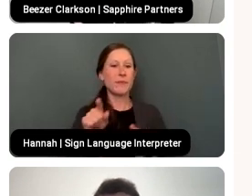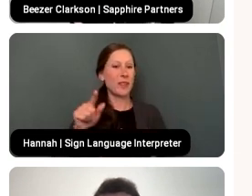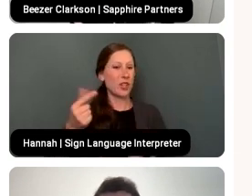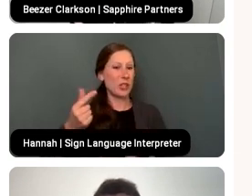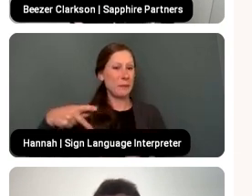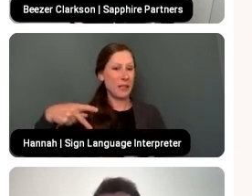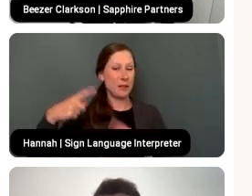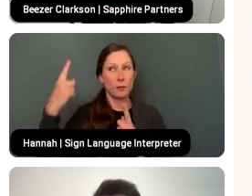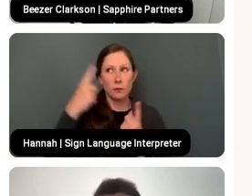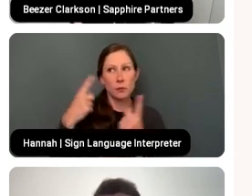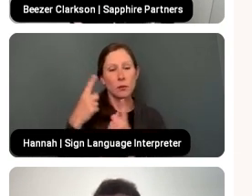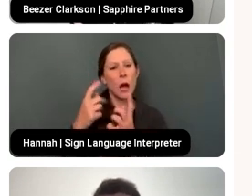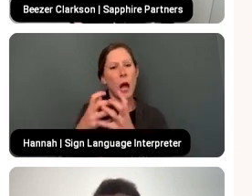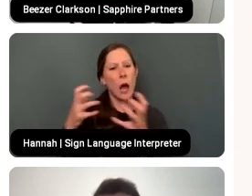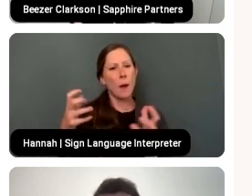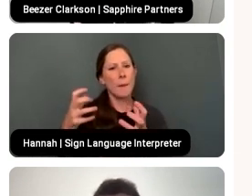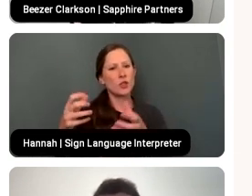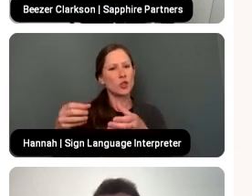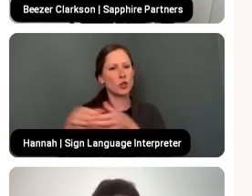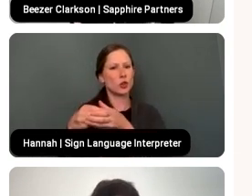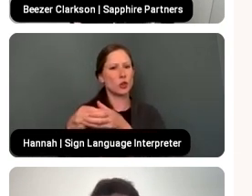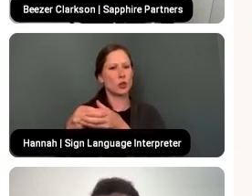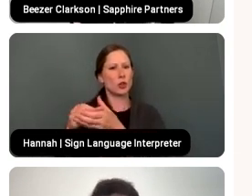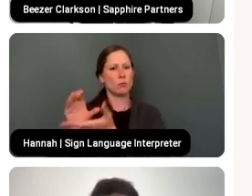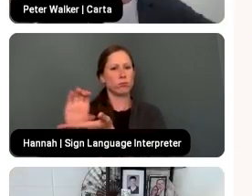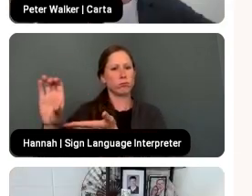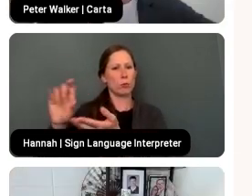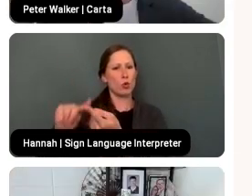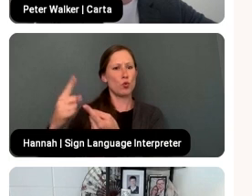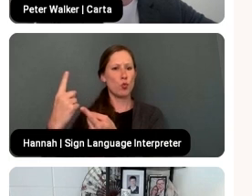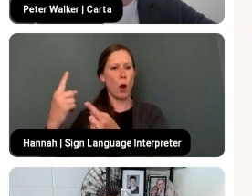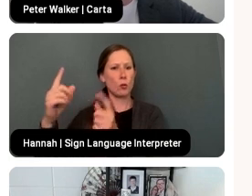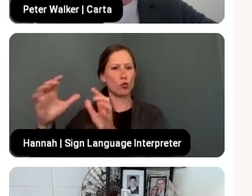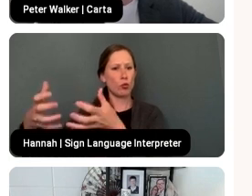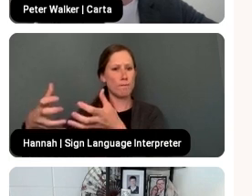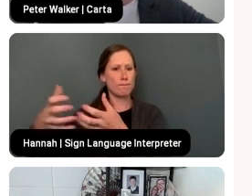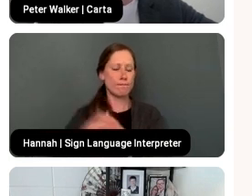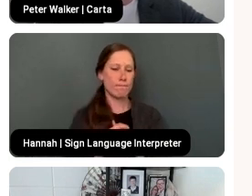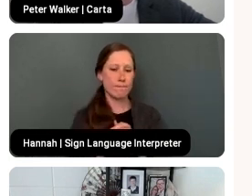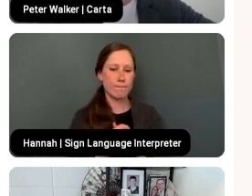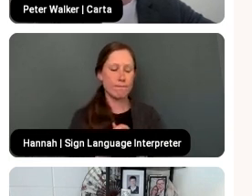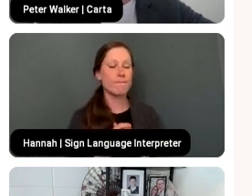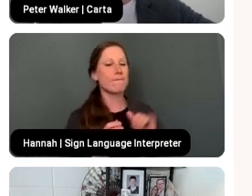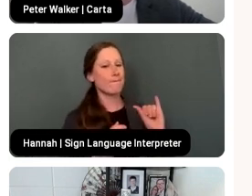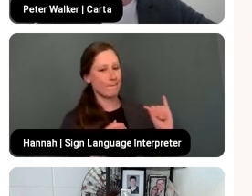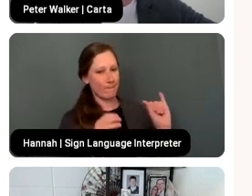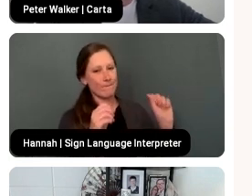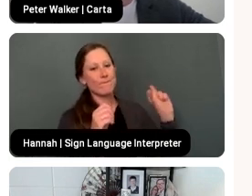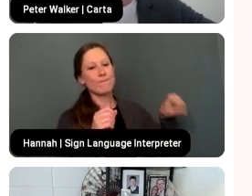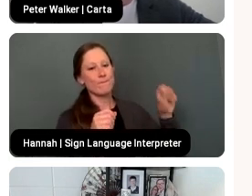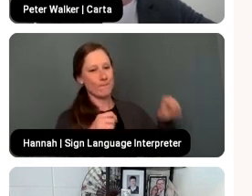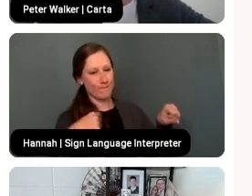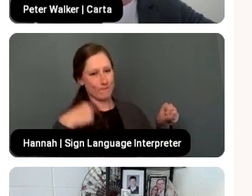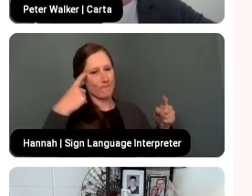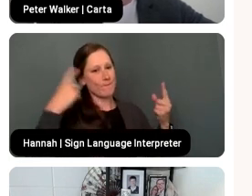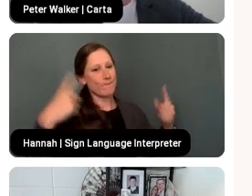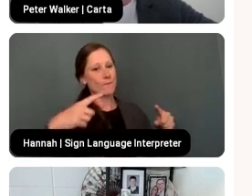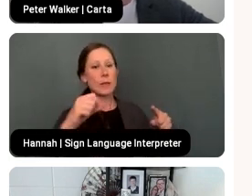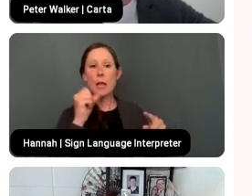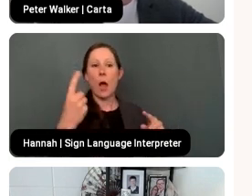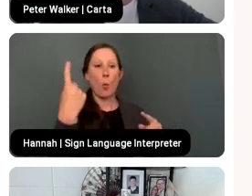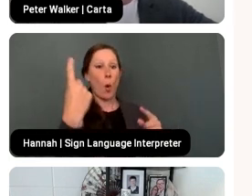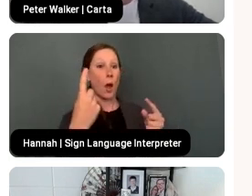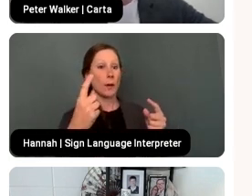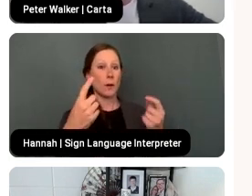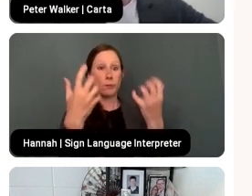how much concentration you want in your LP base. Totally. Yeah. That's well said. I don't think it's like one size fits all here. But